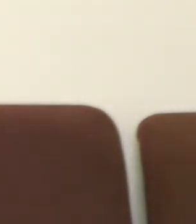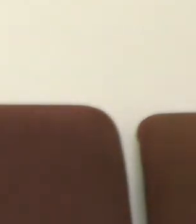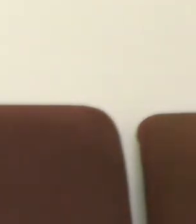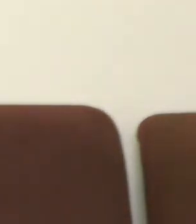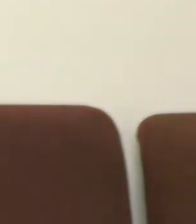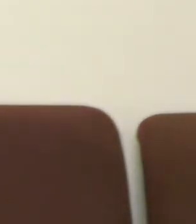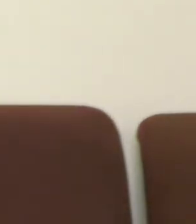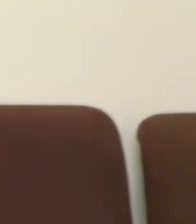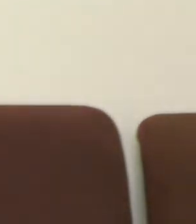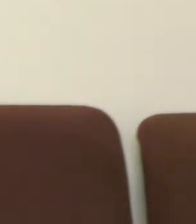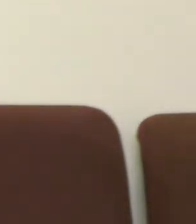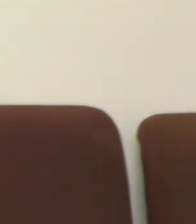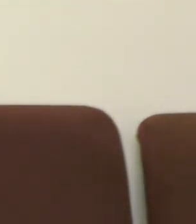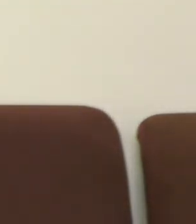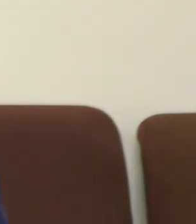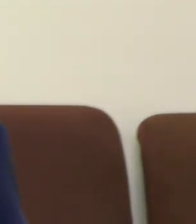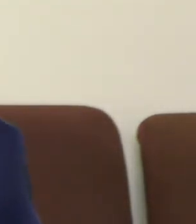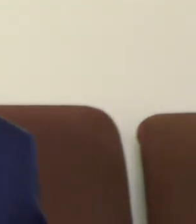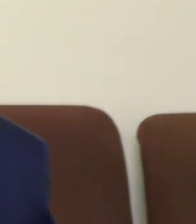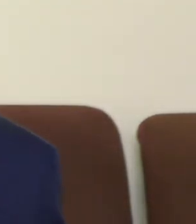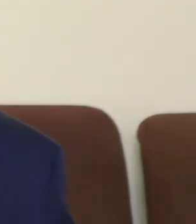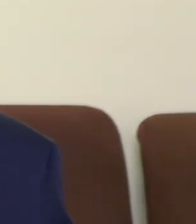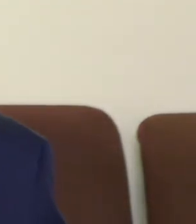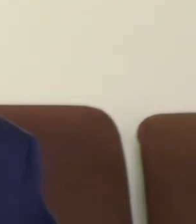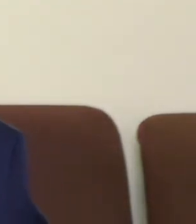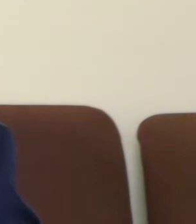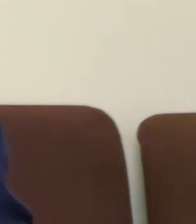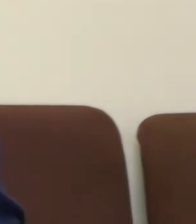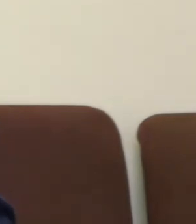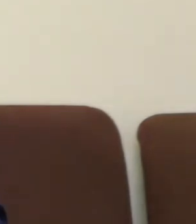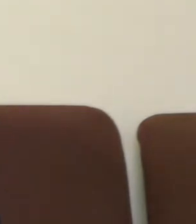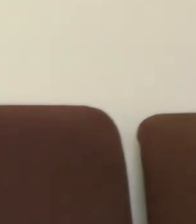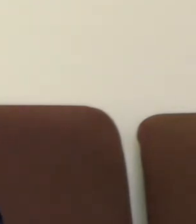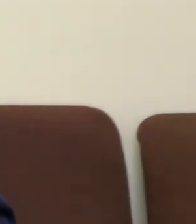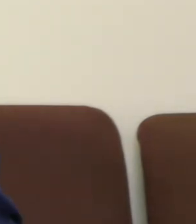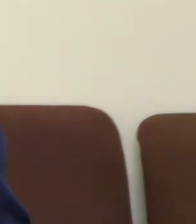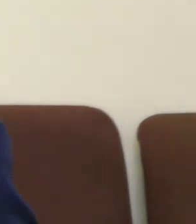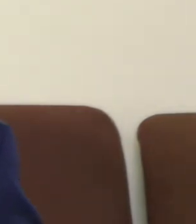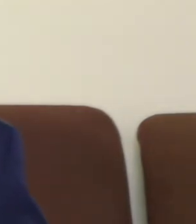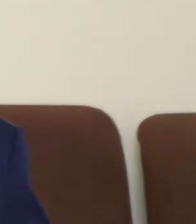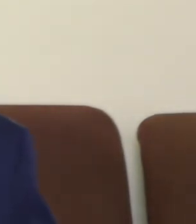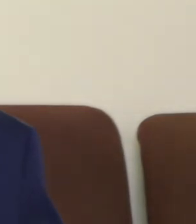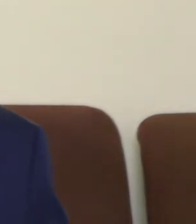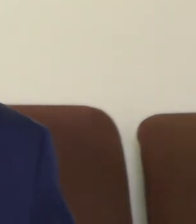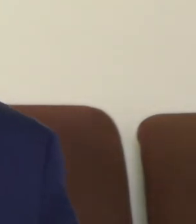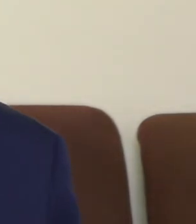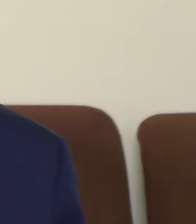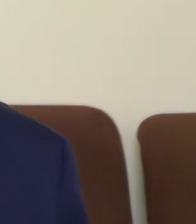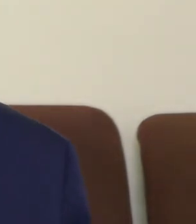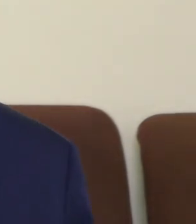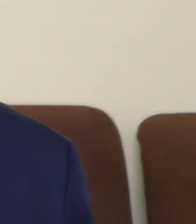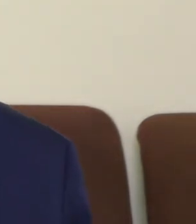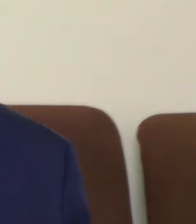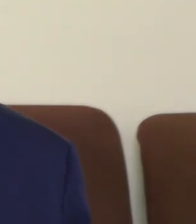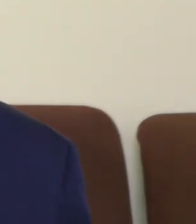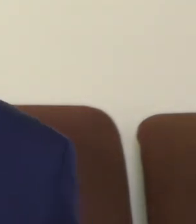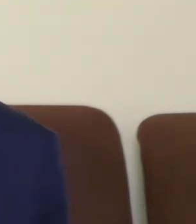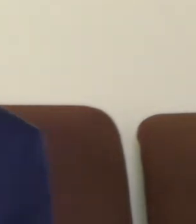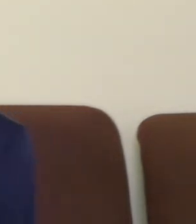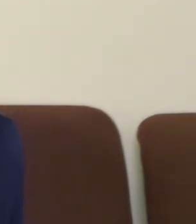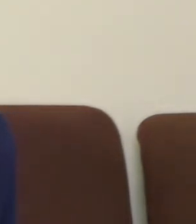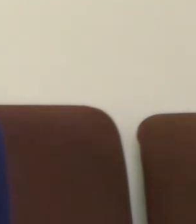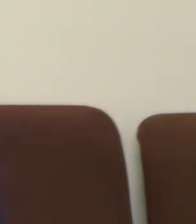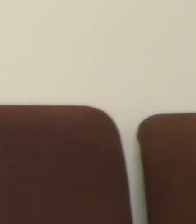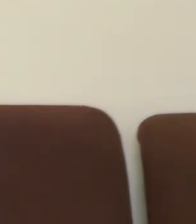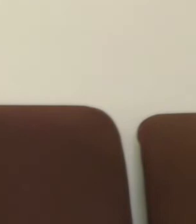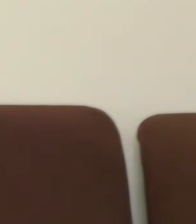in here to you. For the rest of you this morning, for those of you who have been walking with God a long time, let me say press on. Don't give up. For those of you